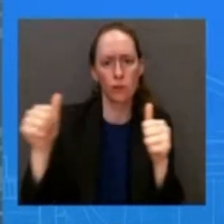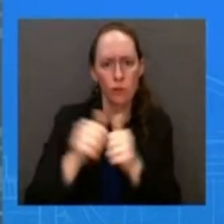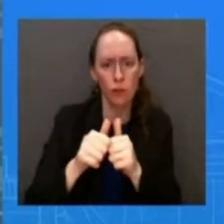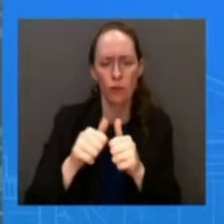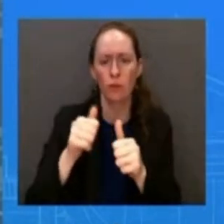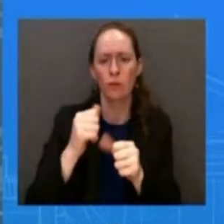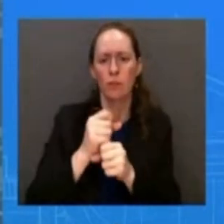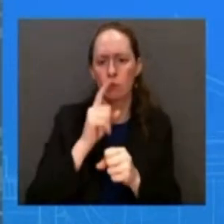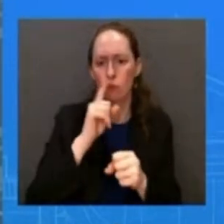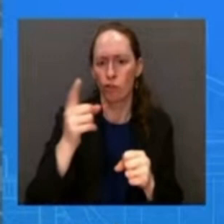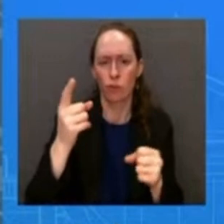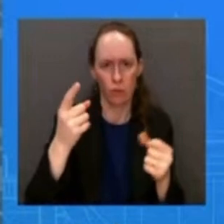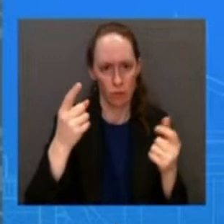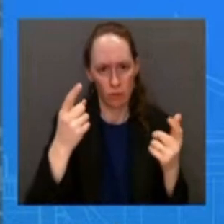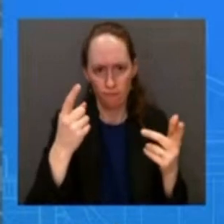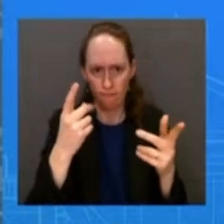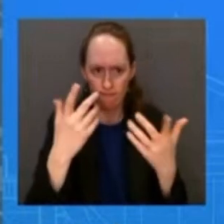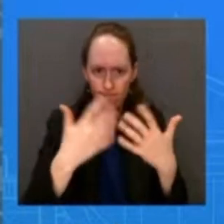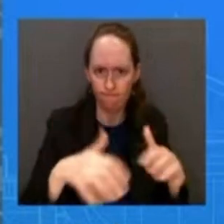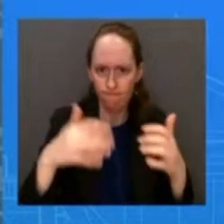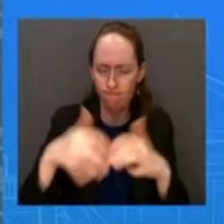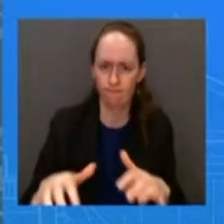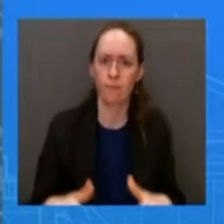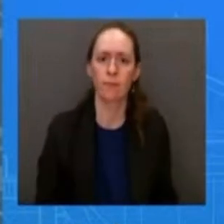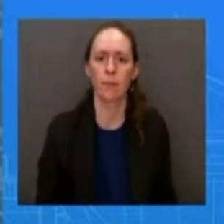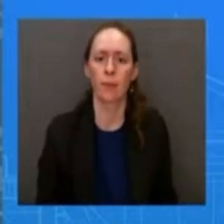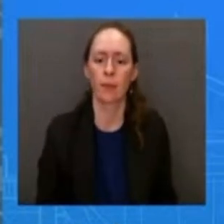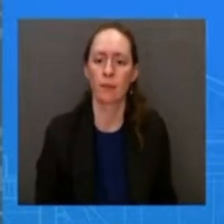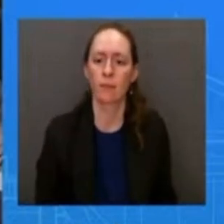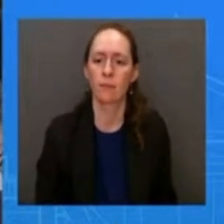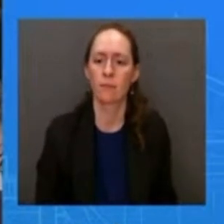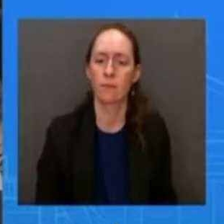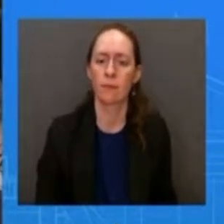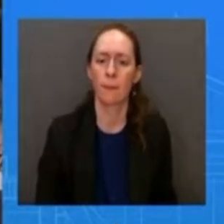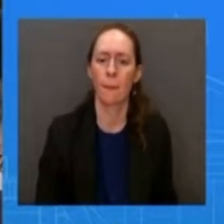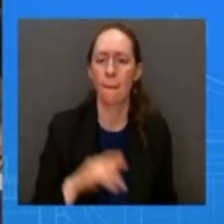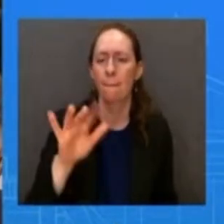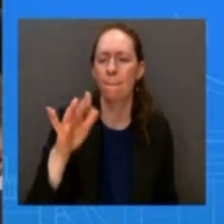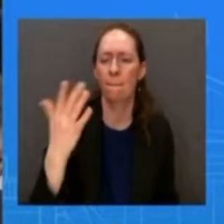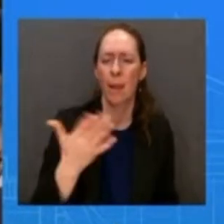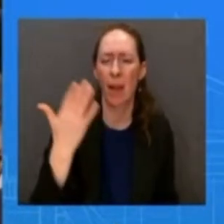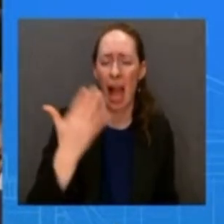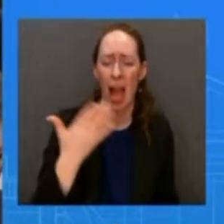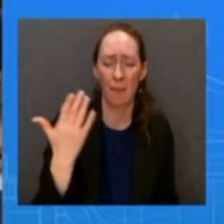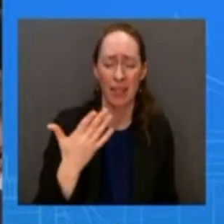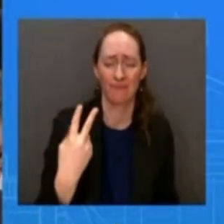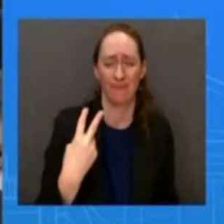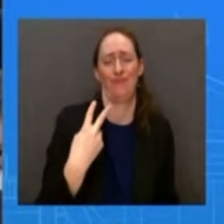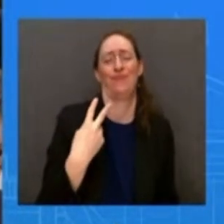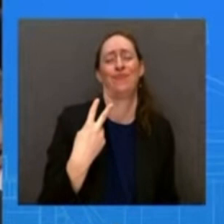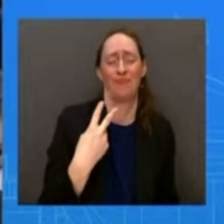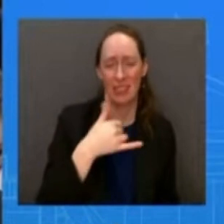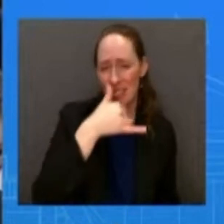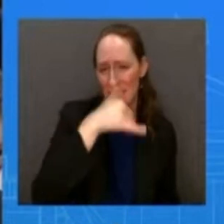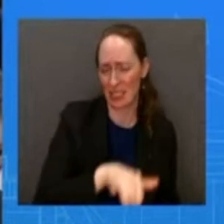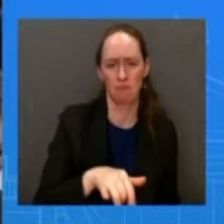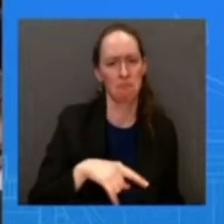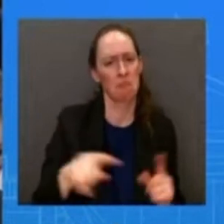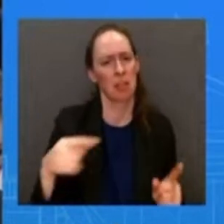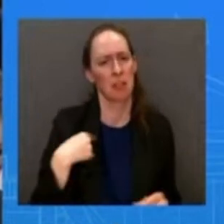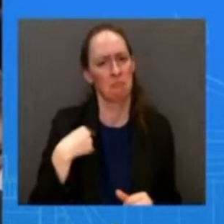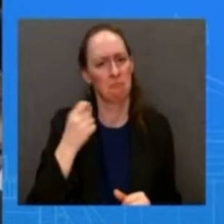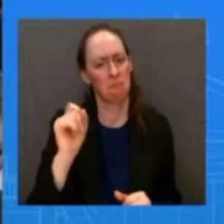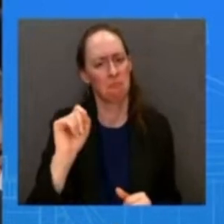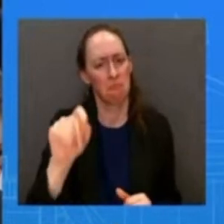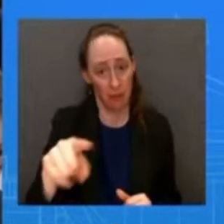this might seem like a silly question but does debris actually exist is the u.s government confident that there is